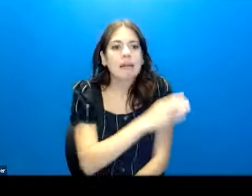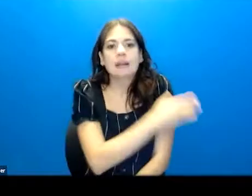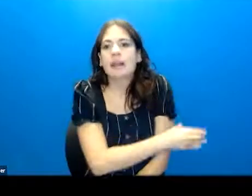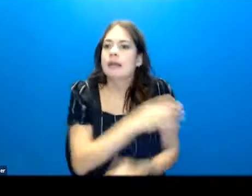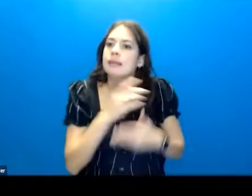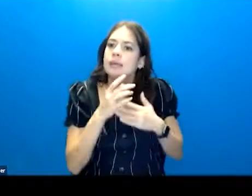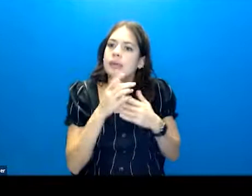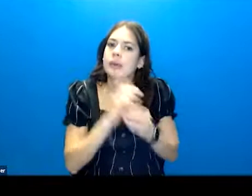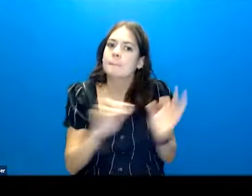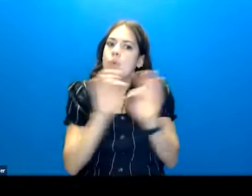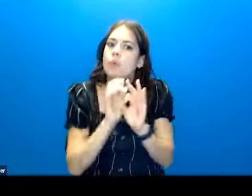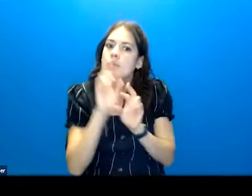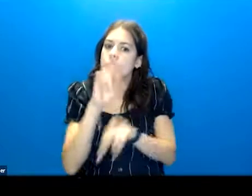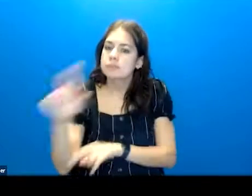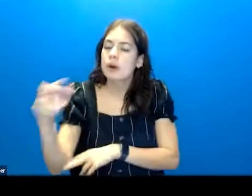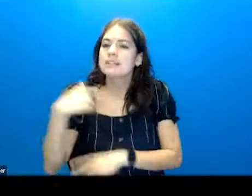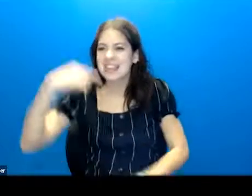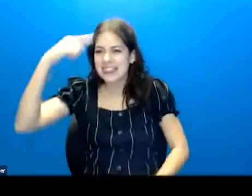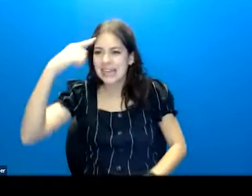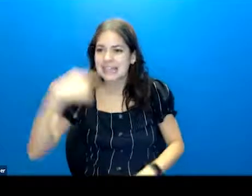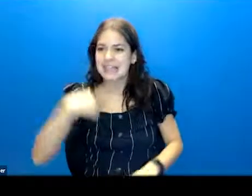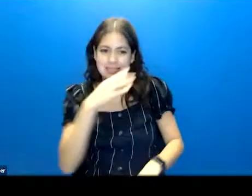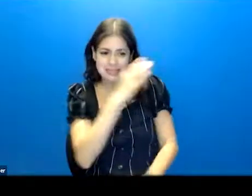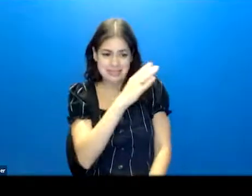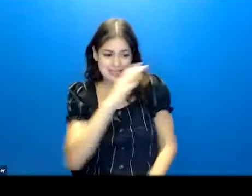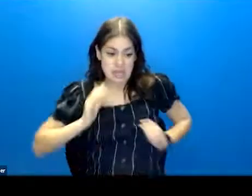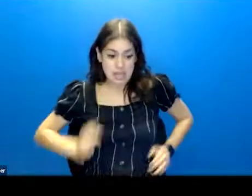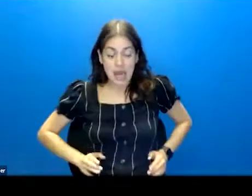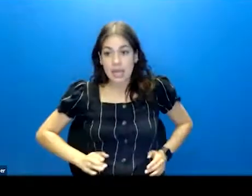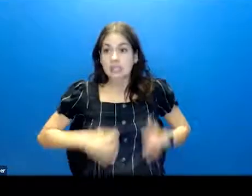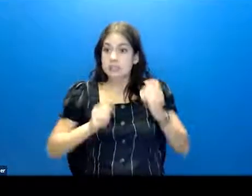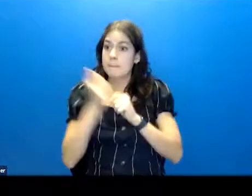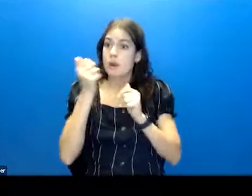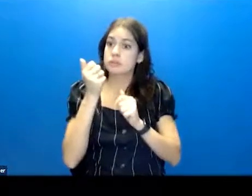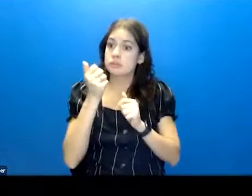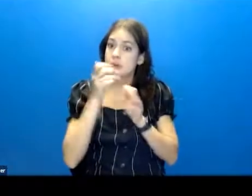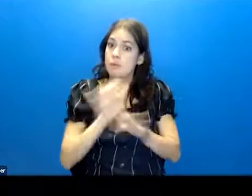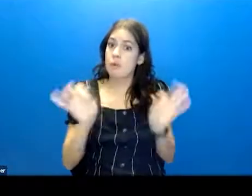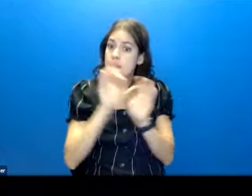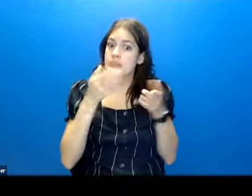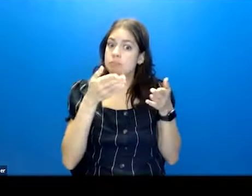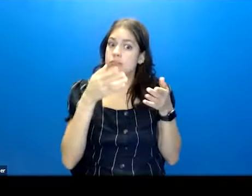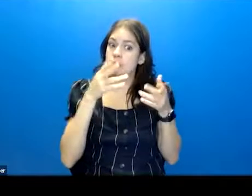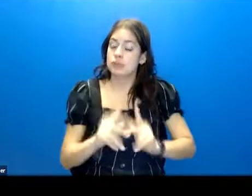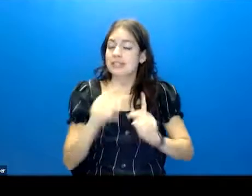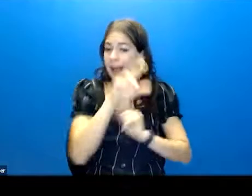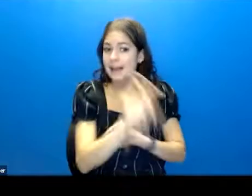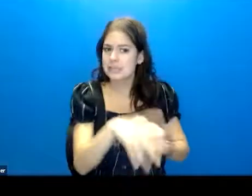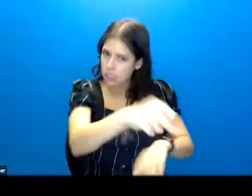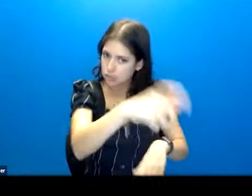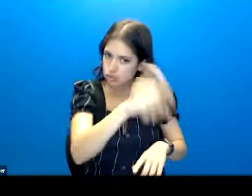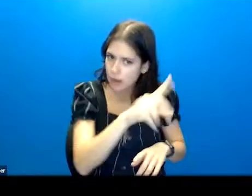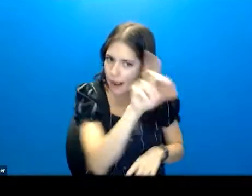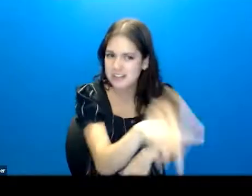Oftentimes, folks think that the client is the most appropriate person to ask, and yes, you should certainly ask them. But sometimes they don't